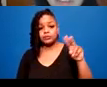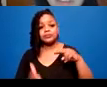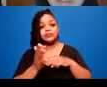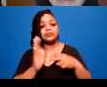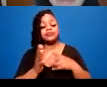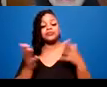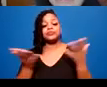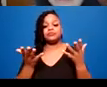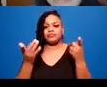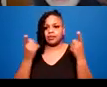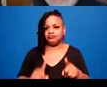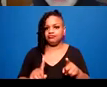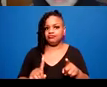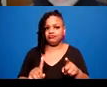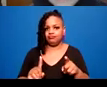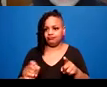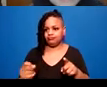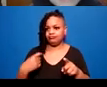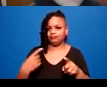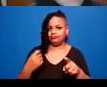to monitor Discord at the same time as talking.